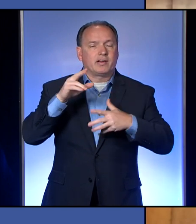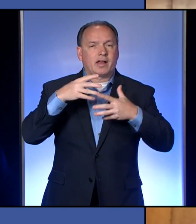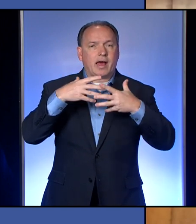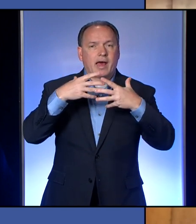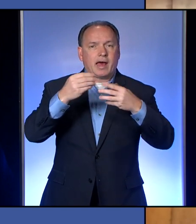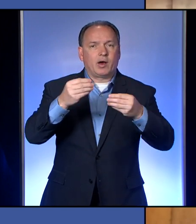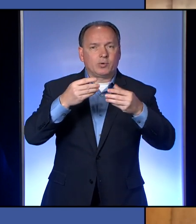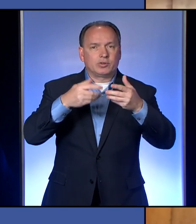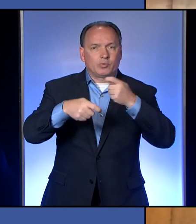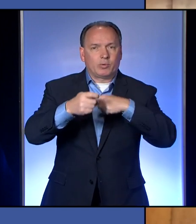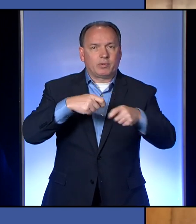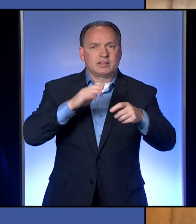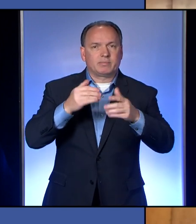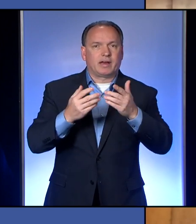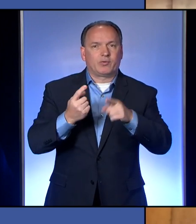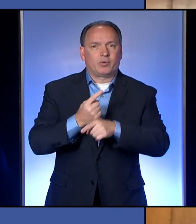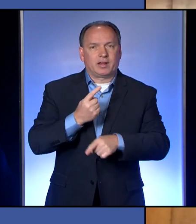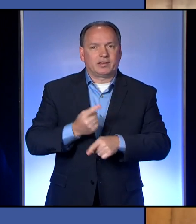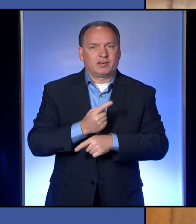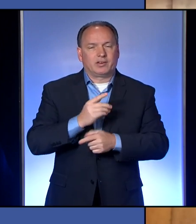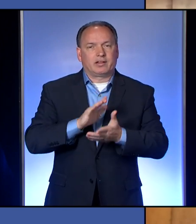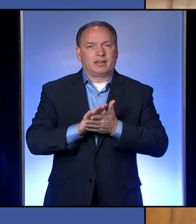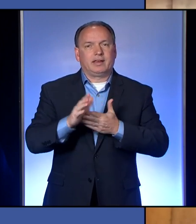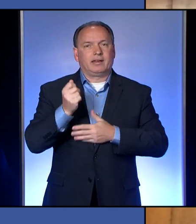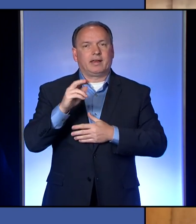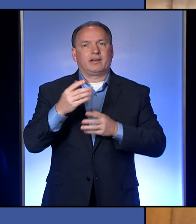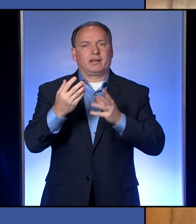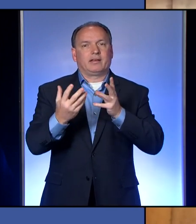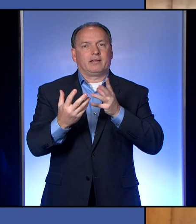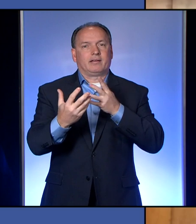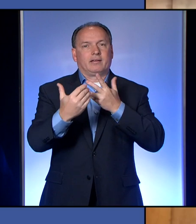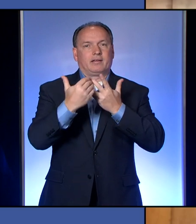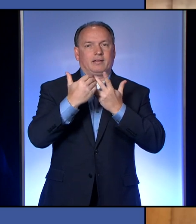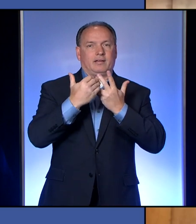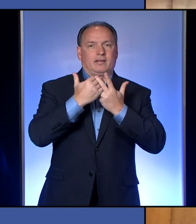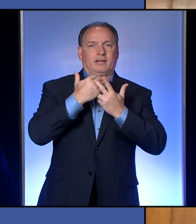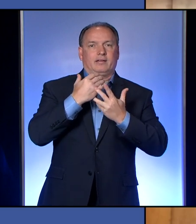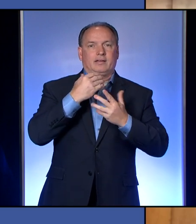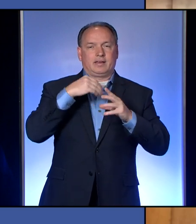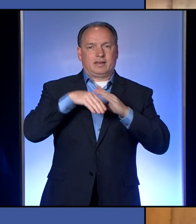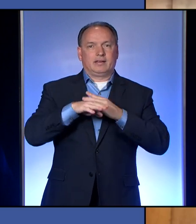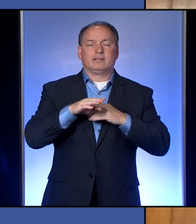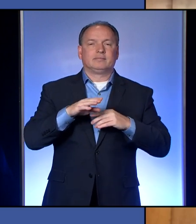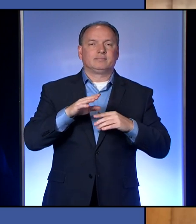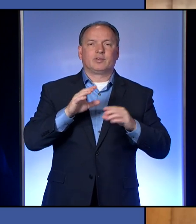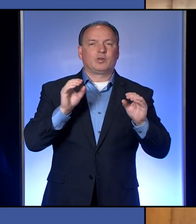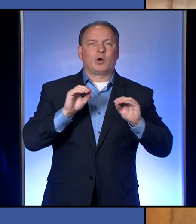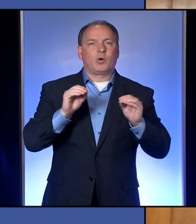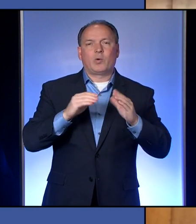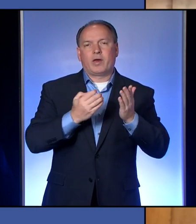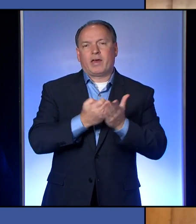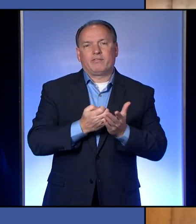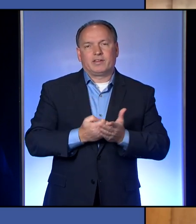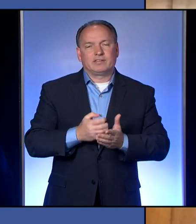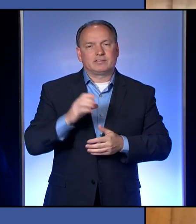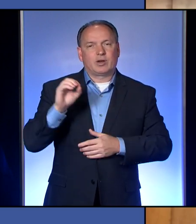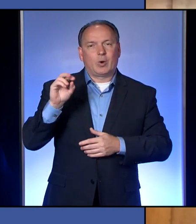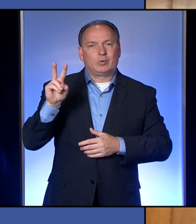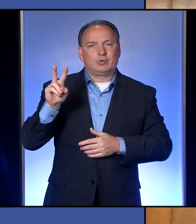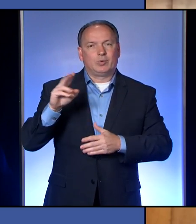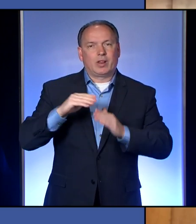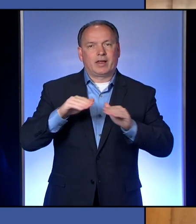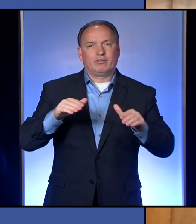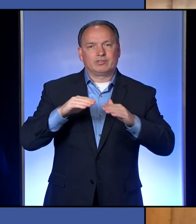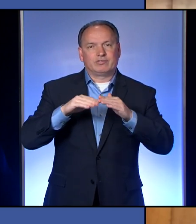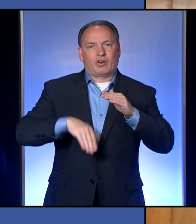out gets replaced by regular air coming in. There's no evidence that oxygen levels fall when you wear a mask.